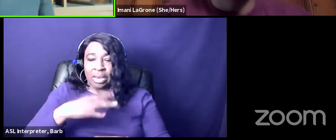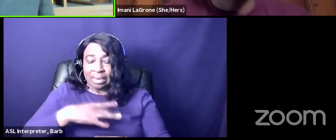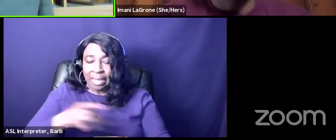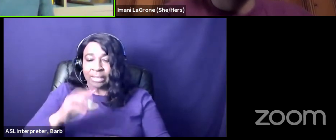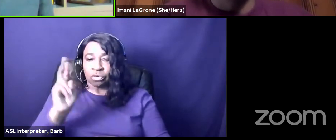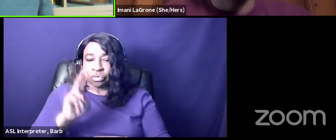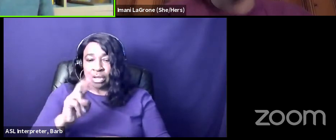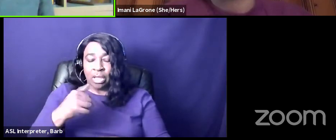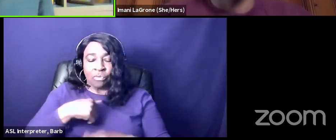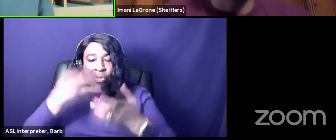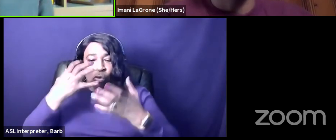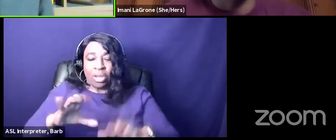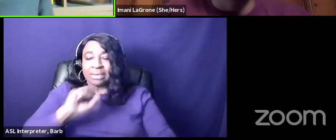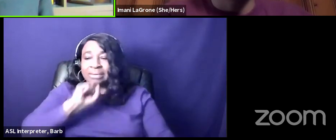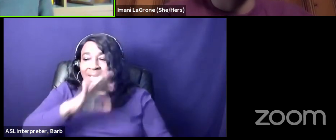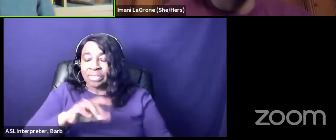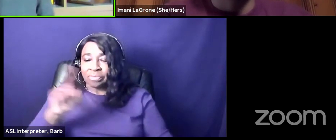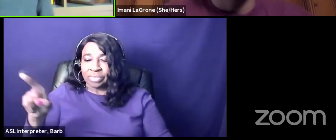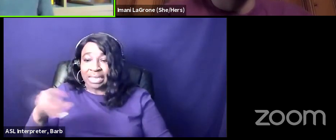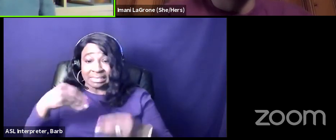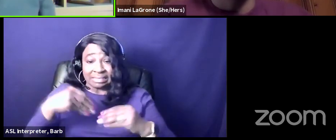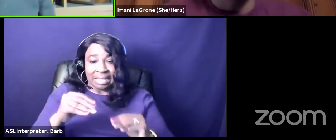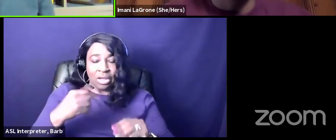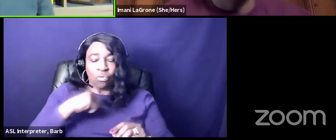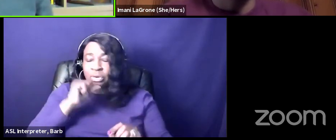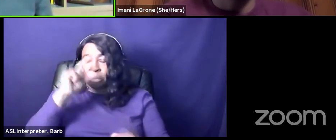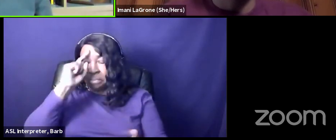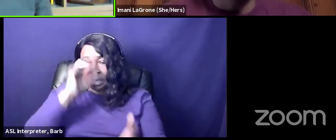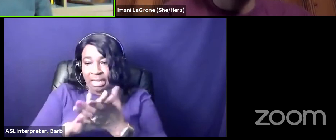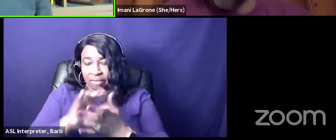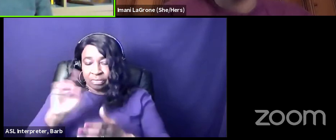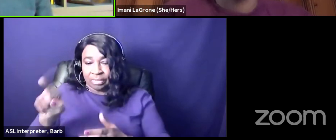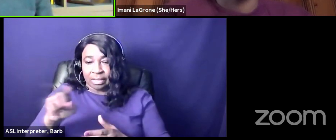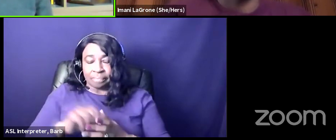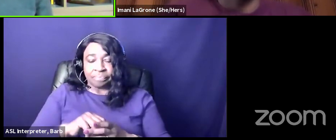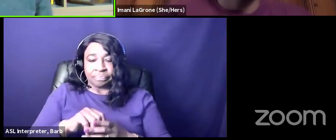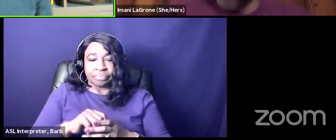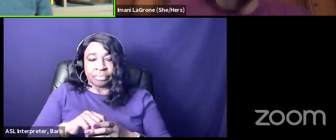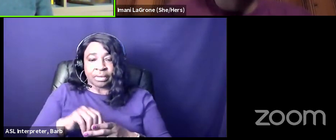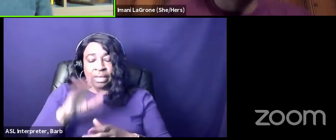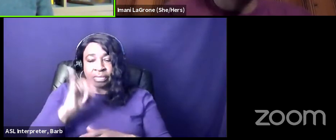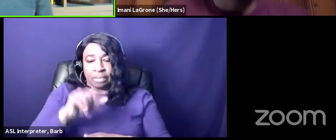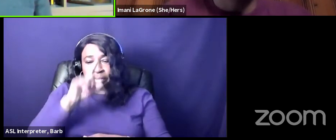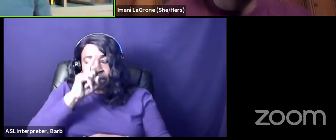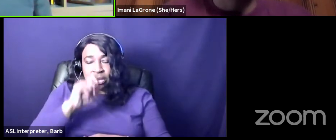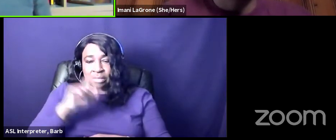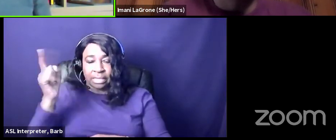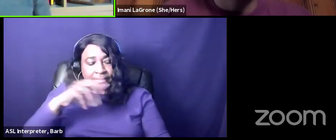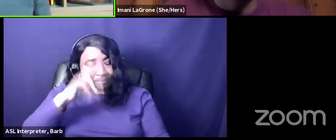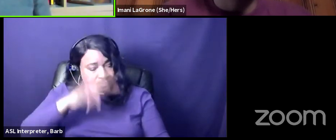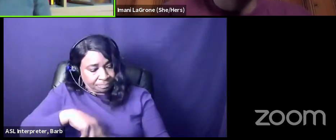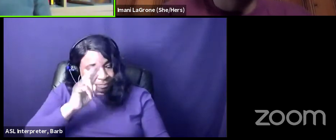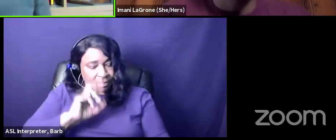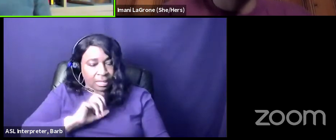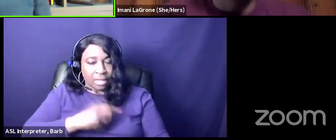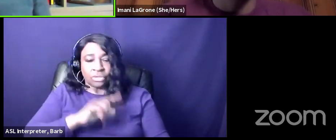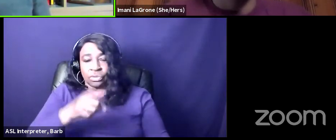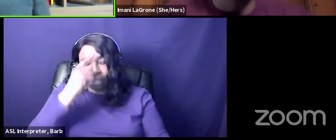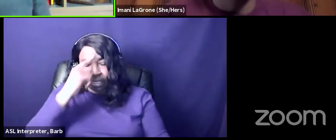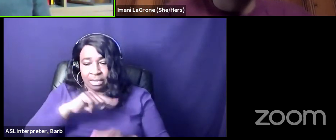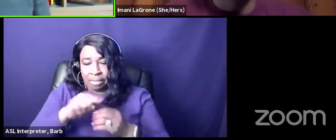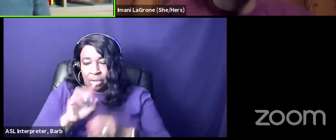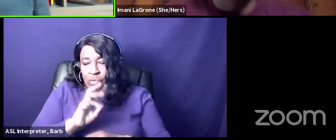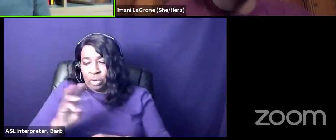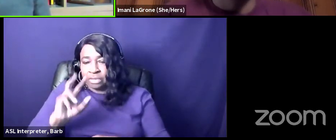anything that they are selling and it's because we're the canaries in the mine right so if you think about west virginia we're the ones who